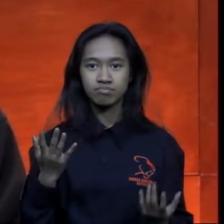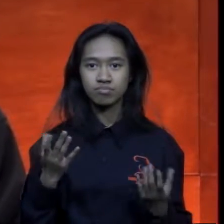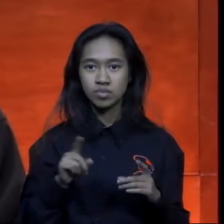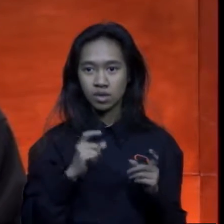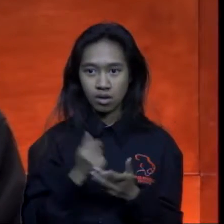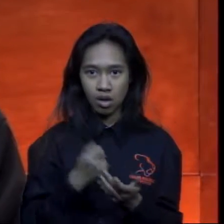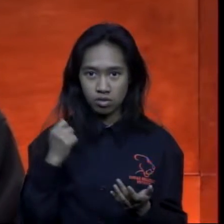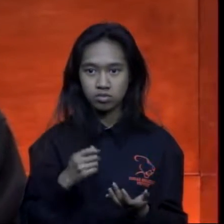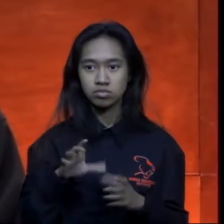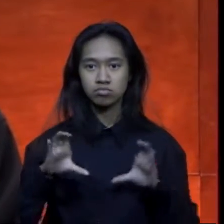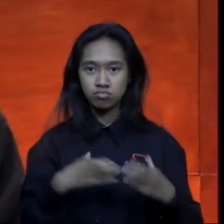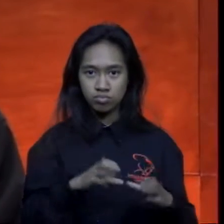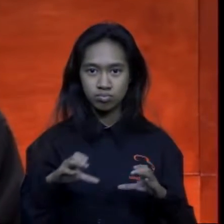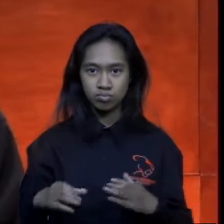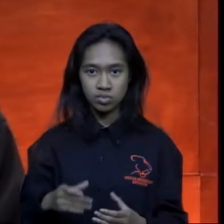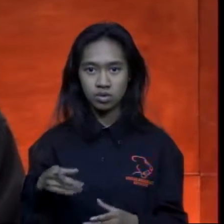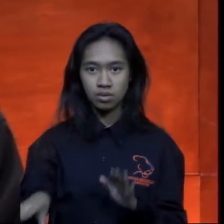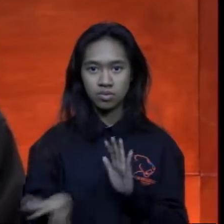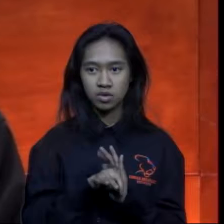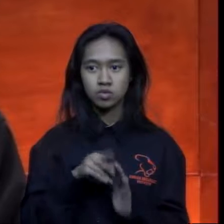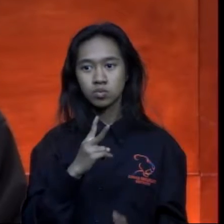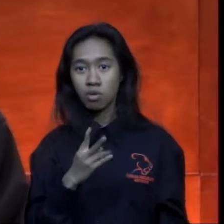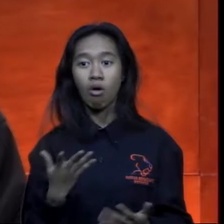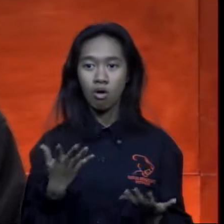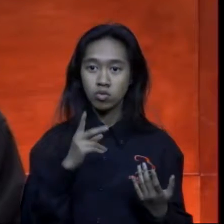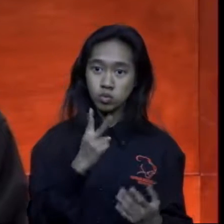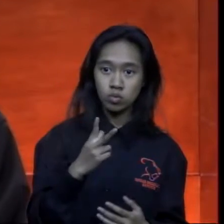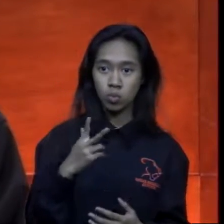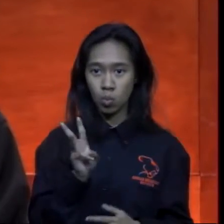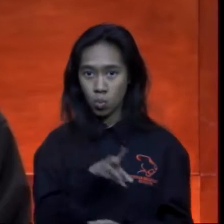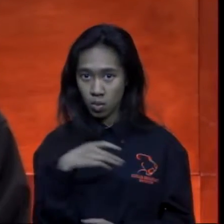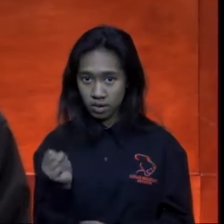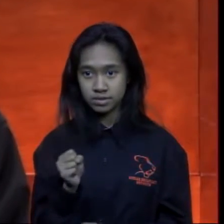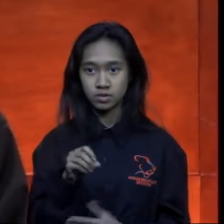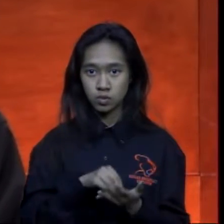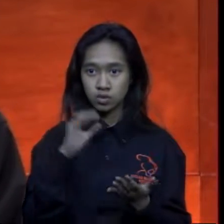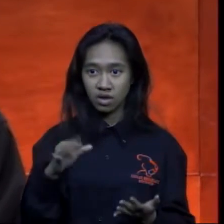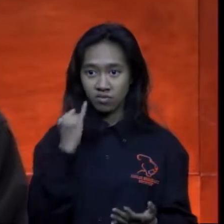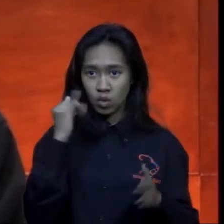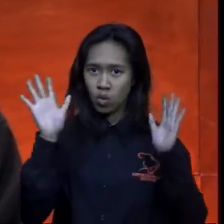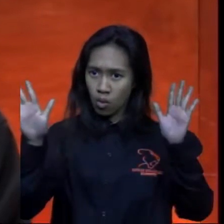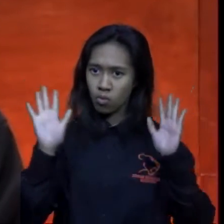of the pan selected one or two western hills students for this prestigious award